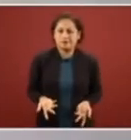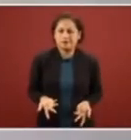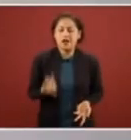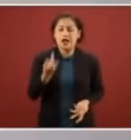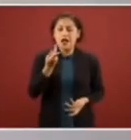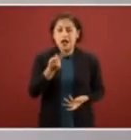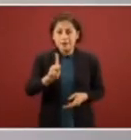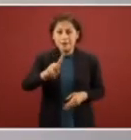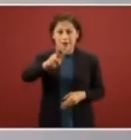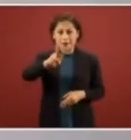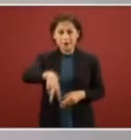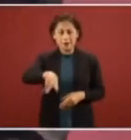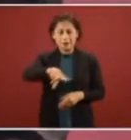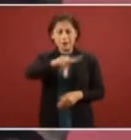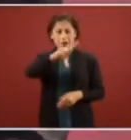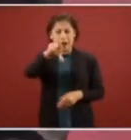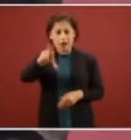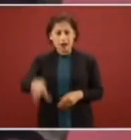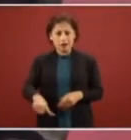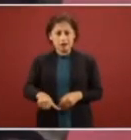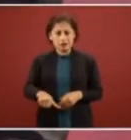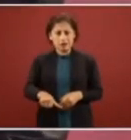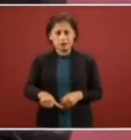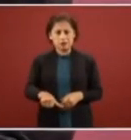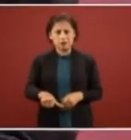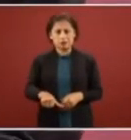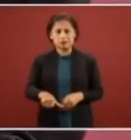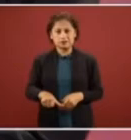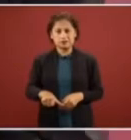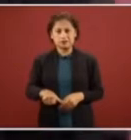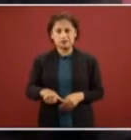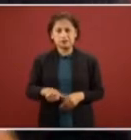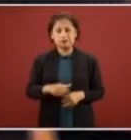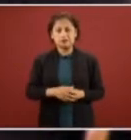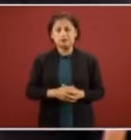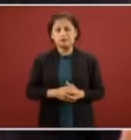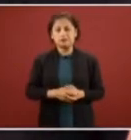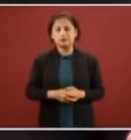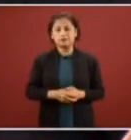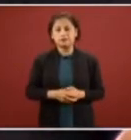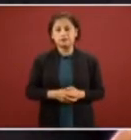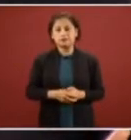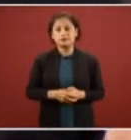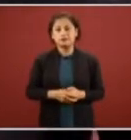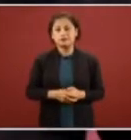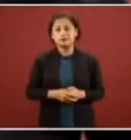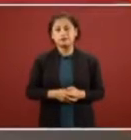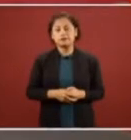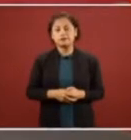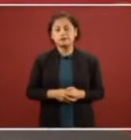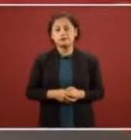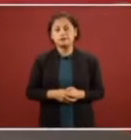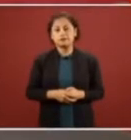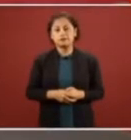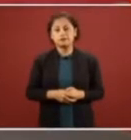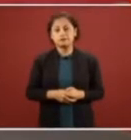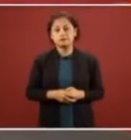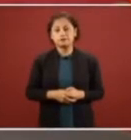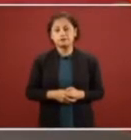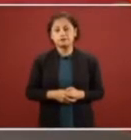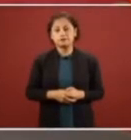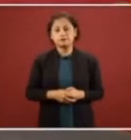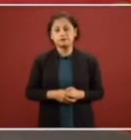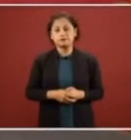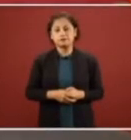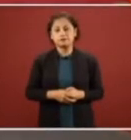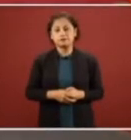how grave it was that the chief